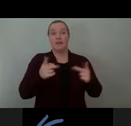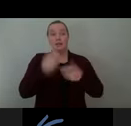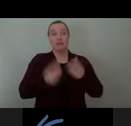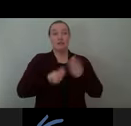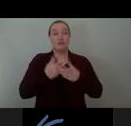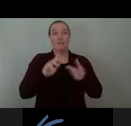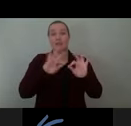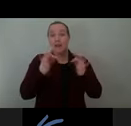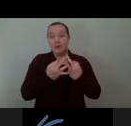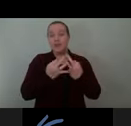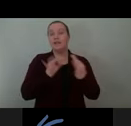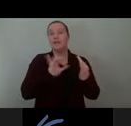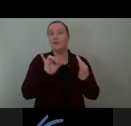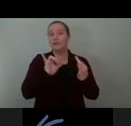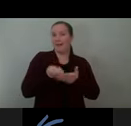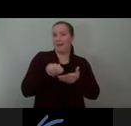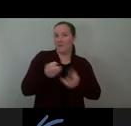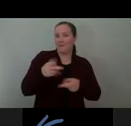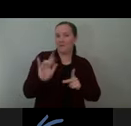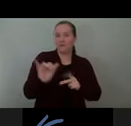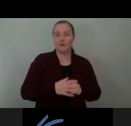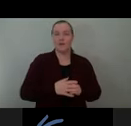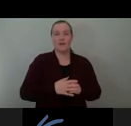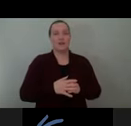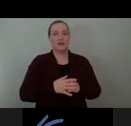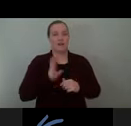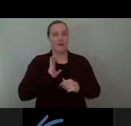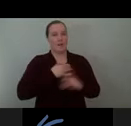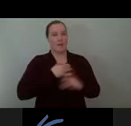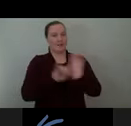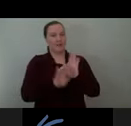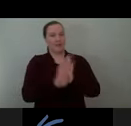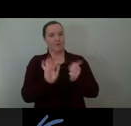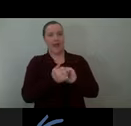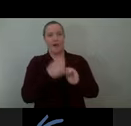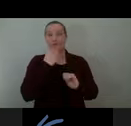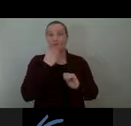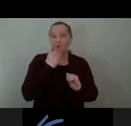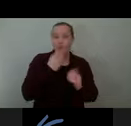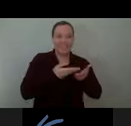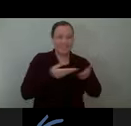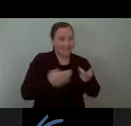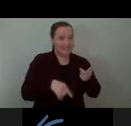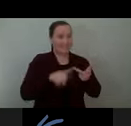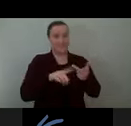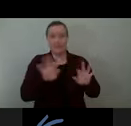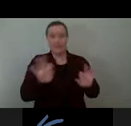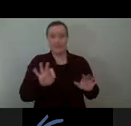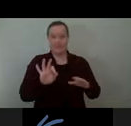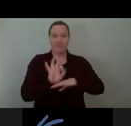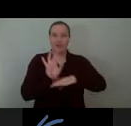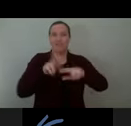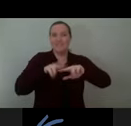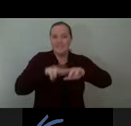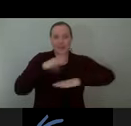identity within our homes, with food, trinkets, furniture, and art. And like our individual homes, public space shapes the city's identity,